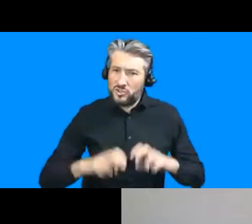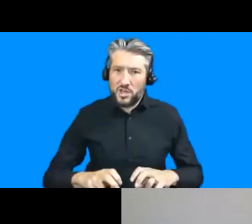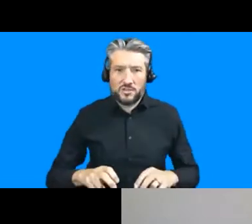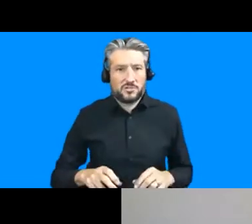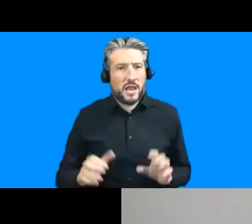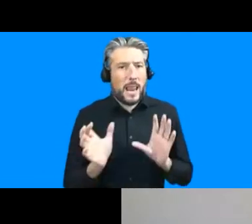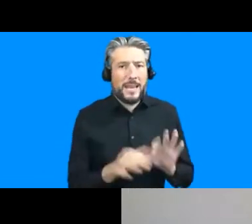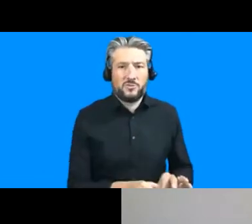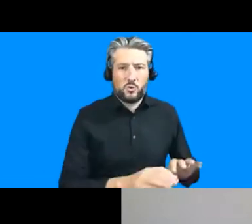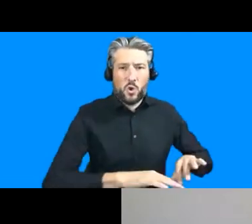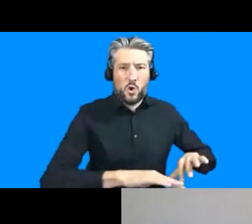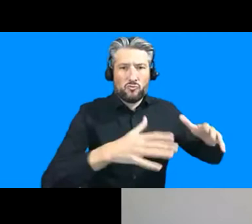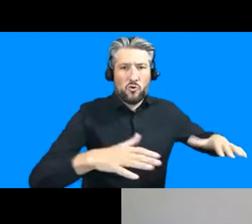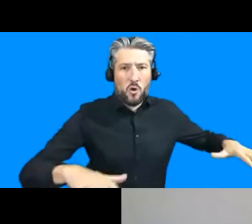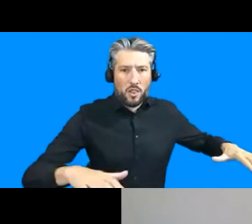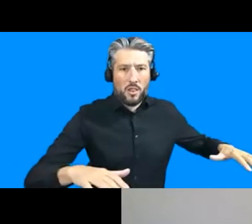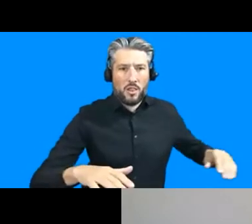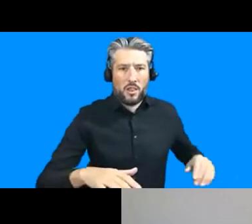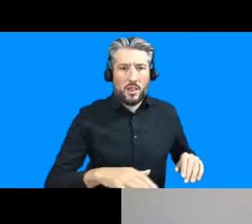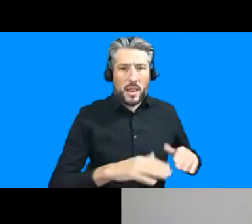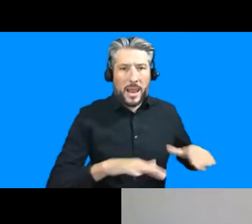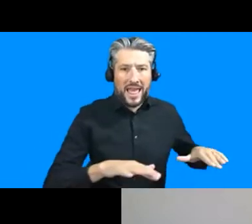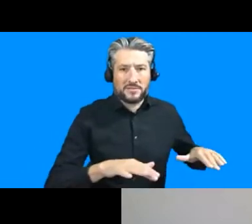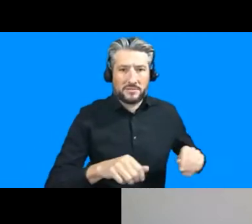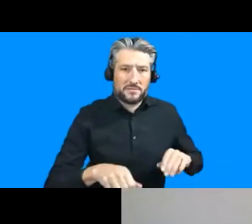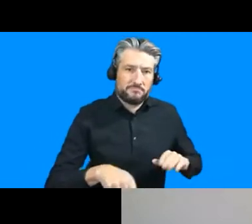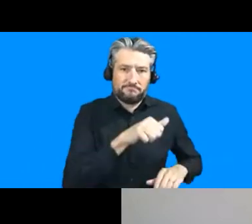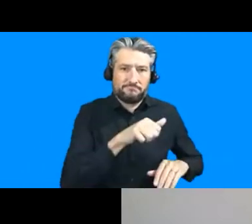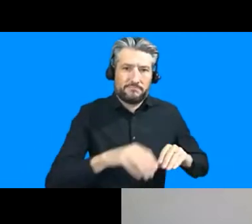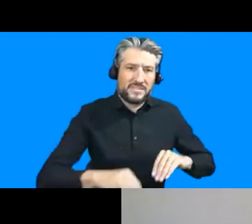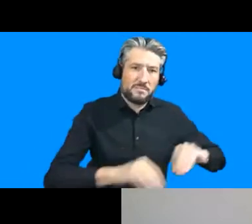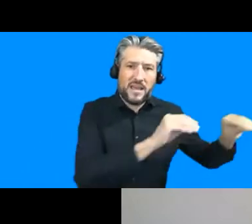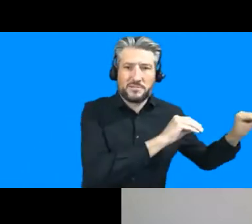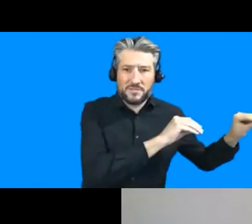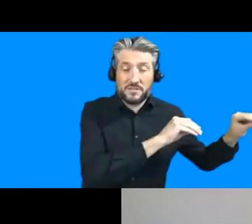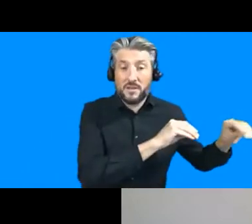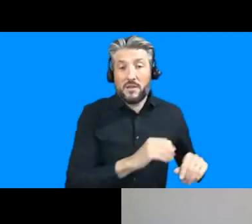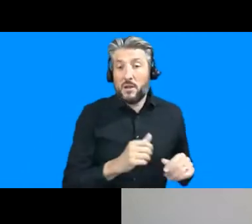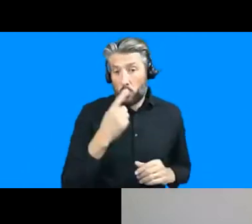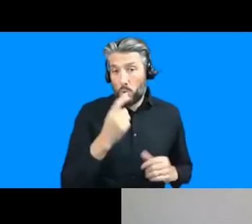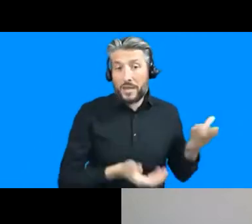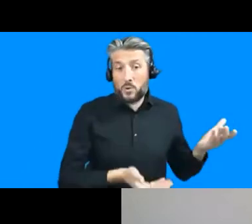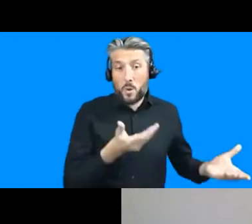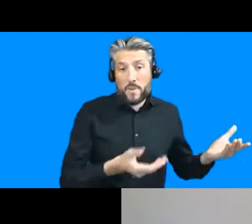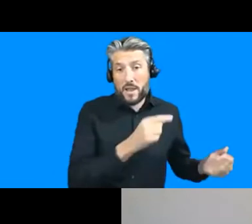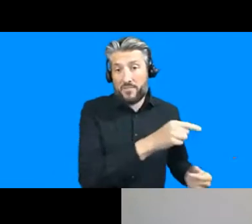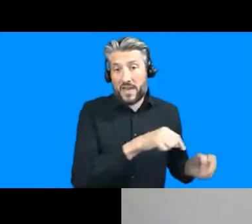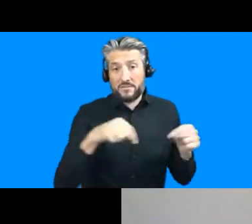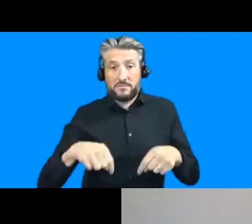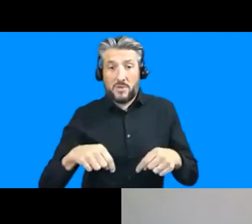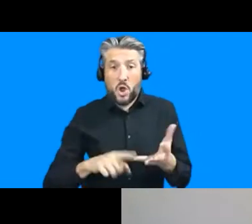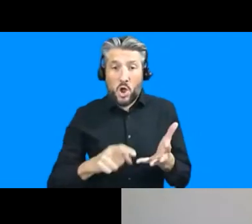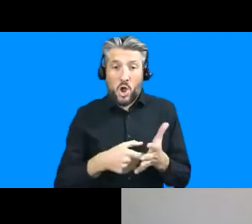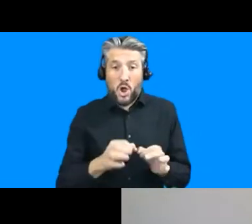displacements although urban land displacements uh you know one could compare that especially the position of when women and and land